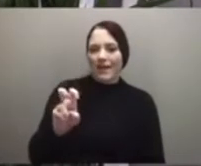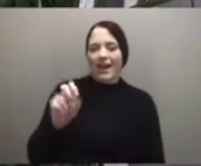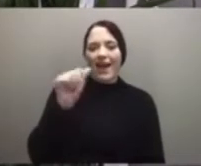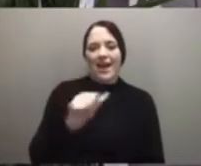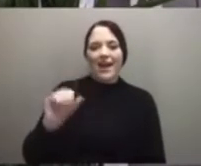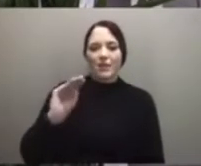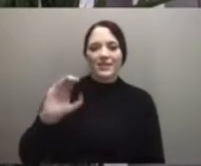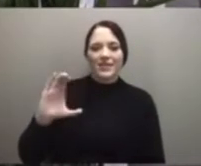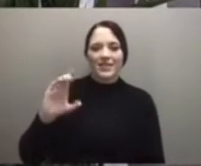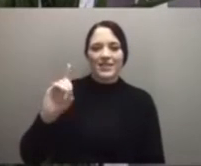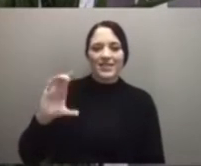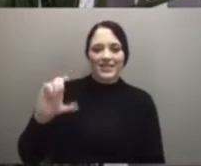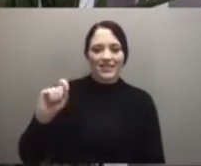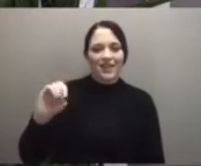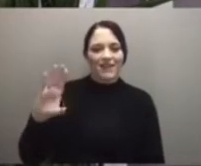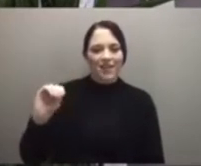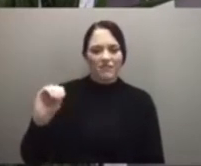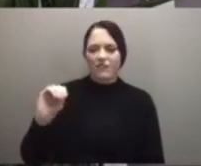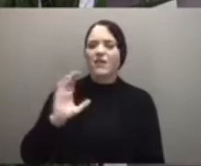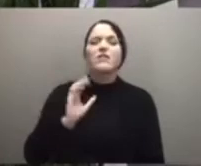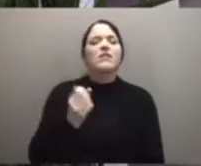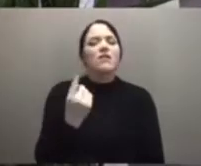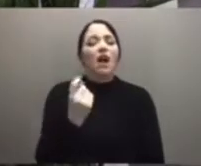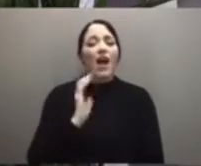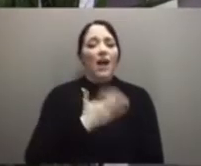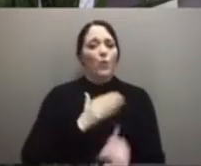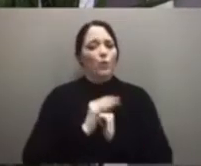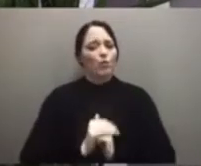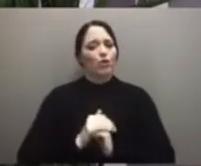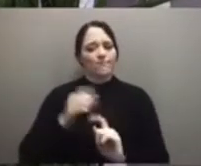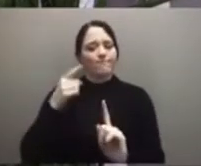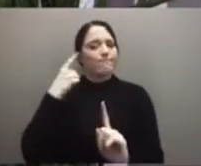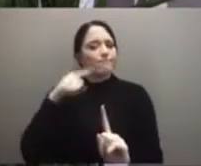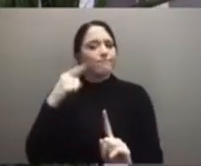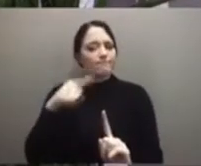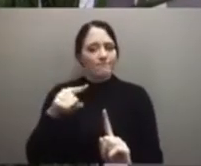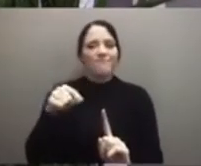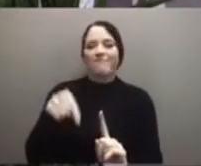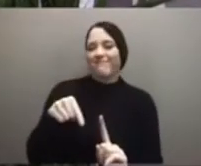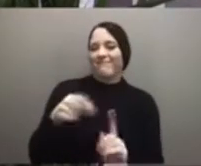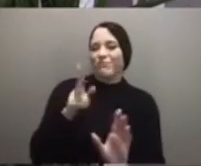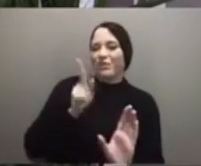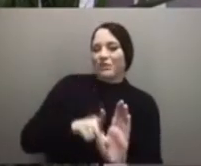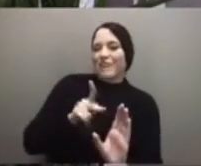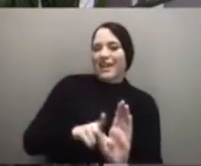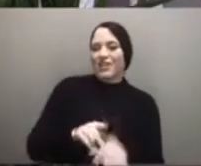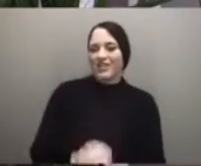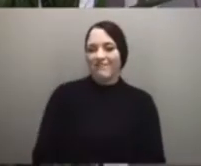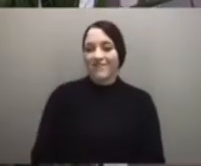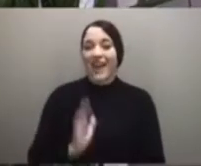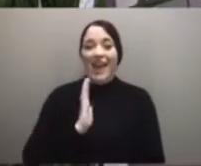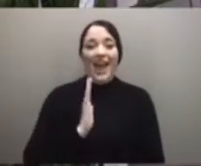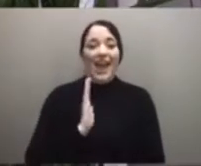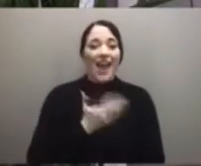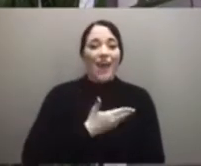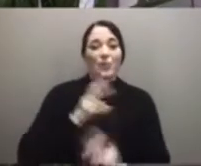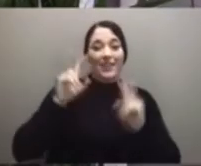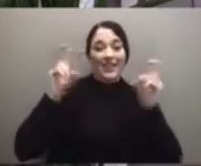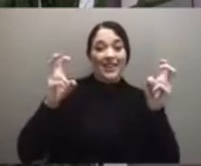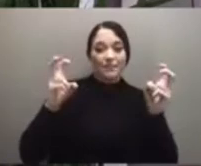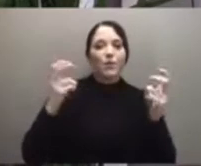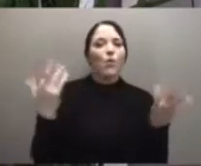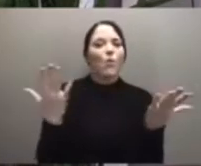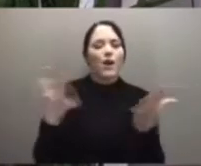is about participation. Our theme for this first Sunday of the year is manifestation for the new year. So we have a